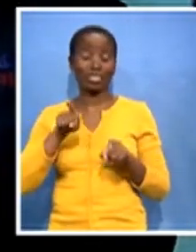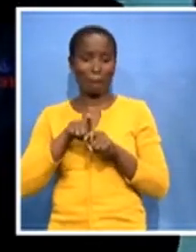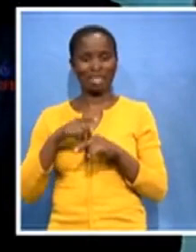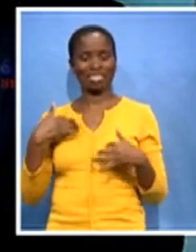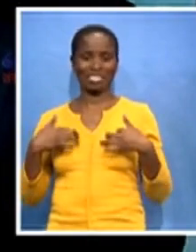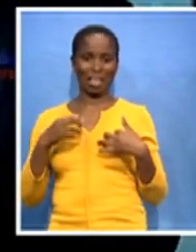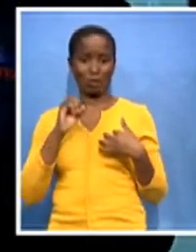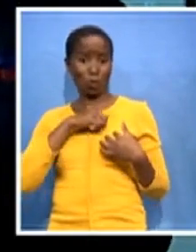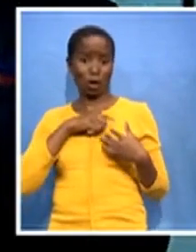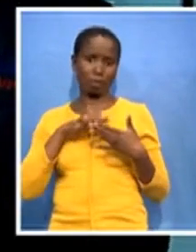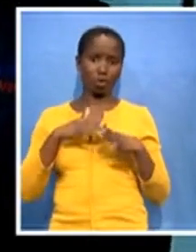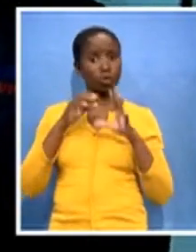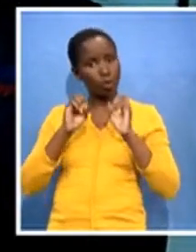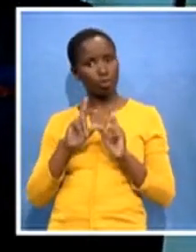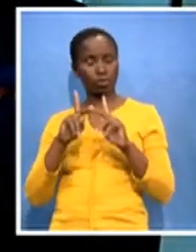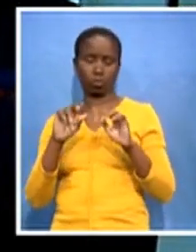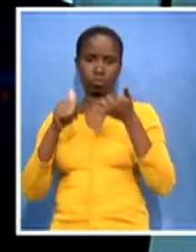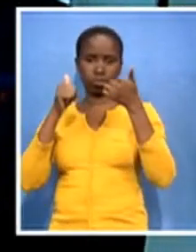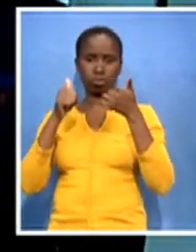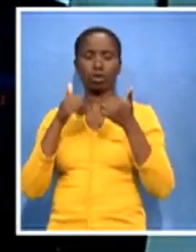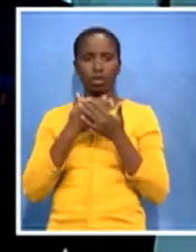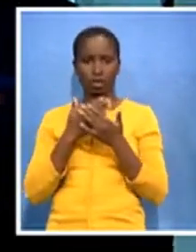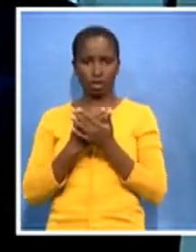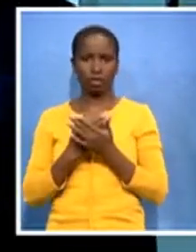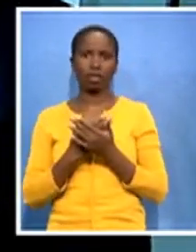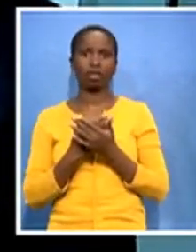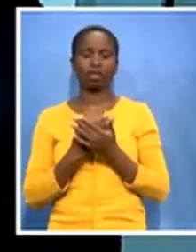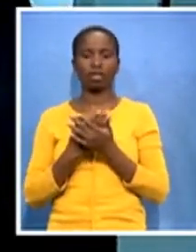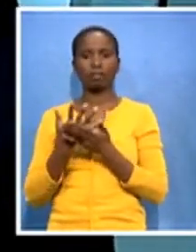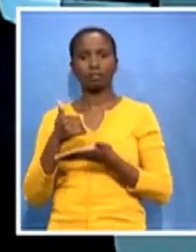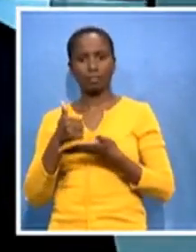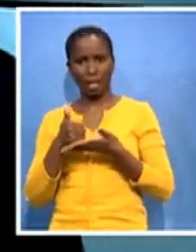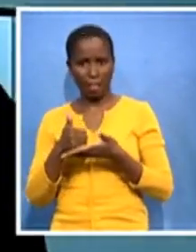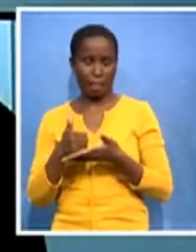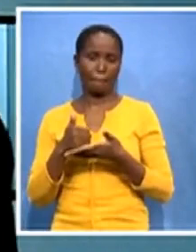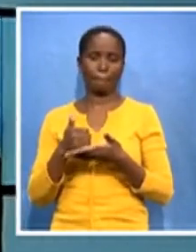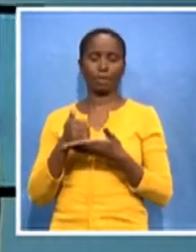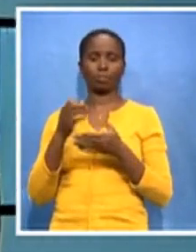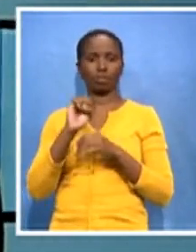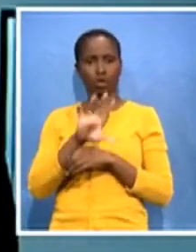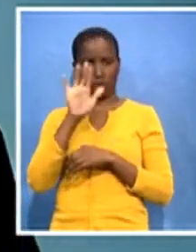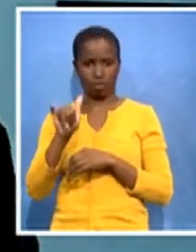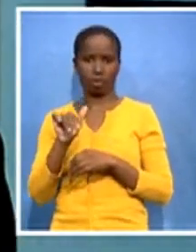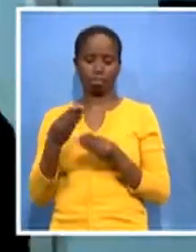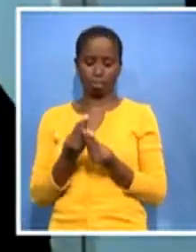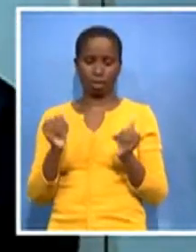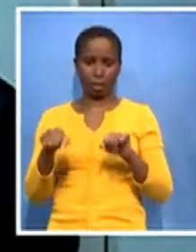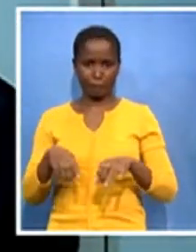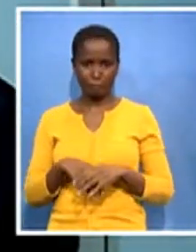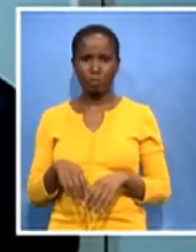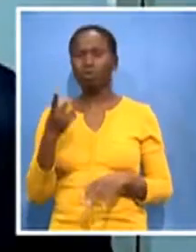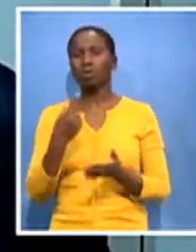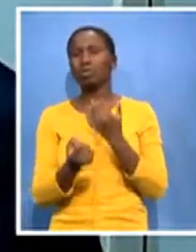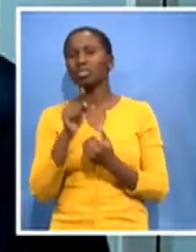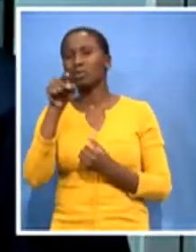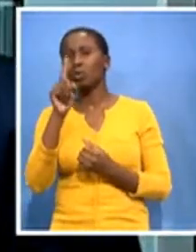Aspen steriles as well as South Africa. What's happening this side? So, in the back here,